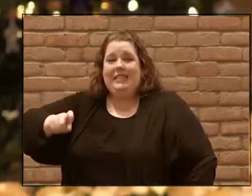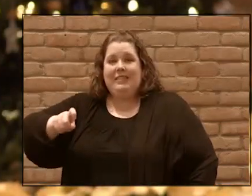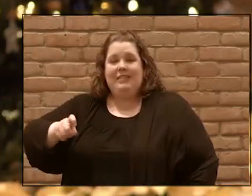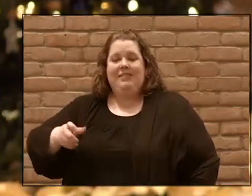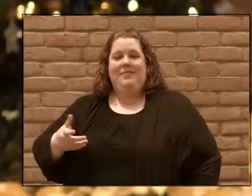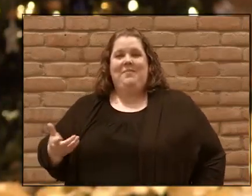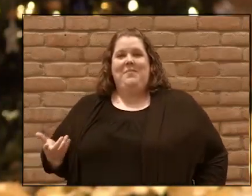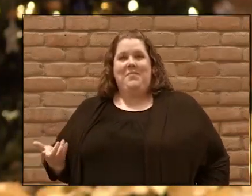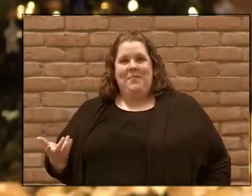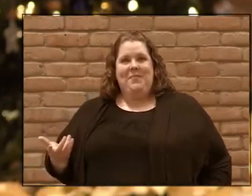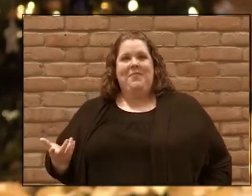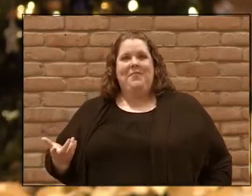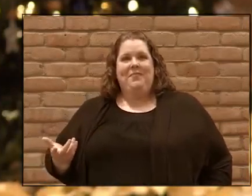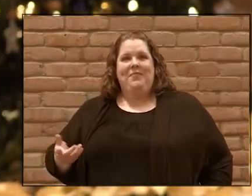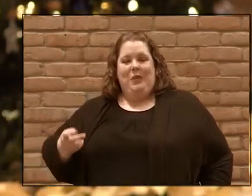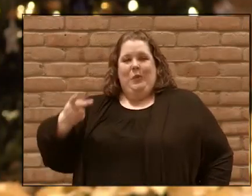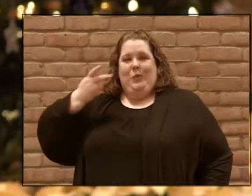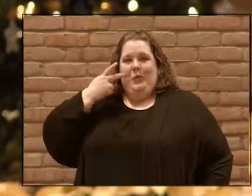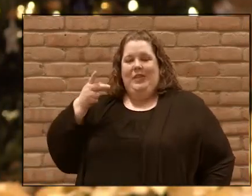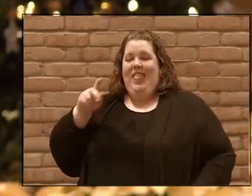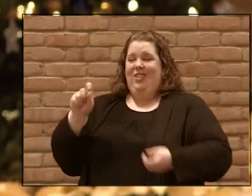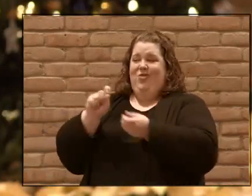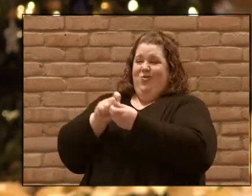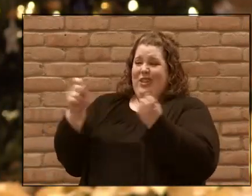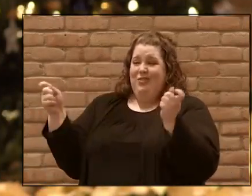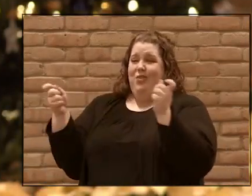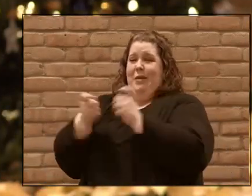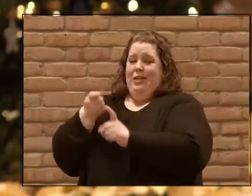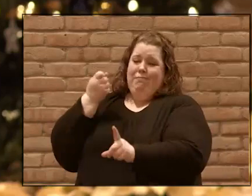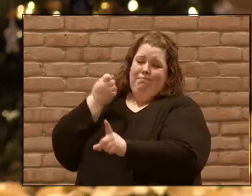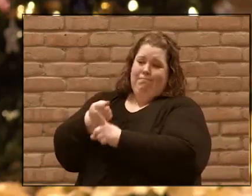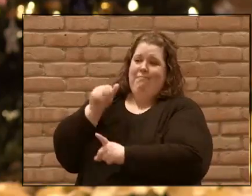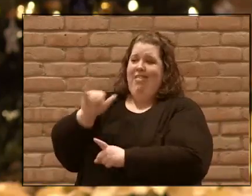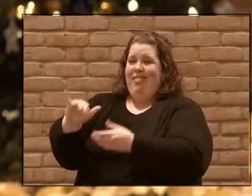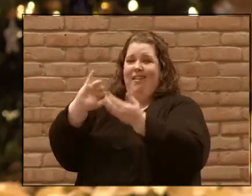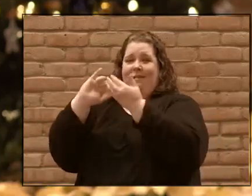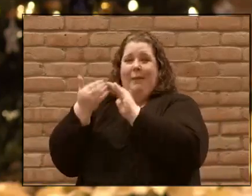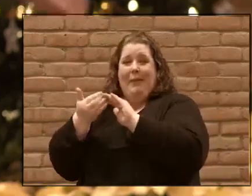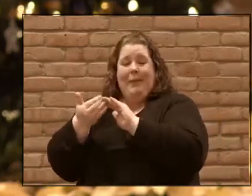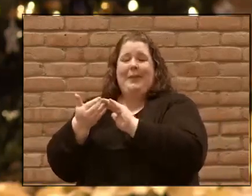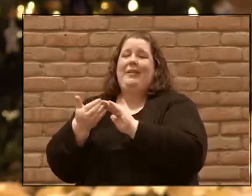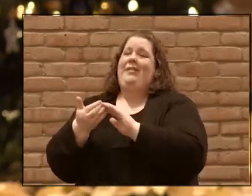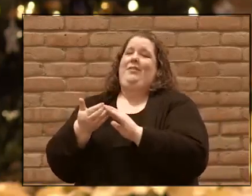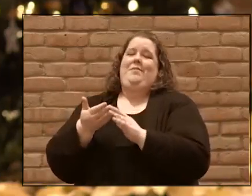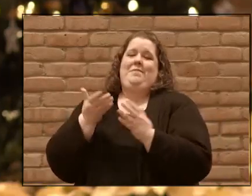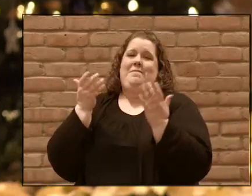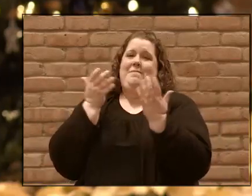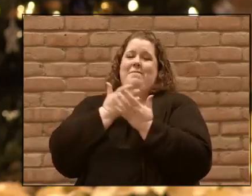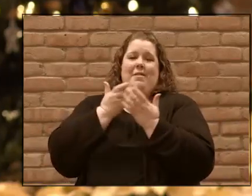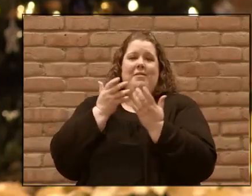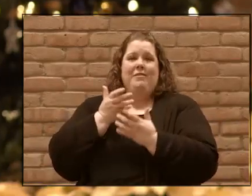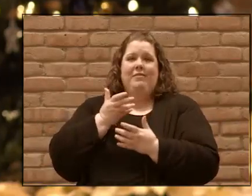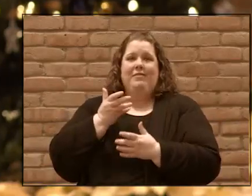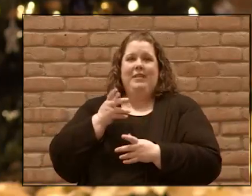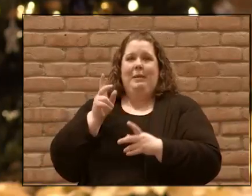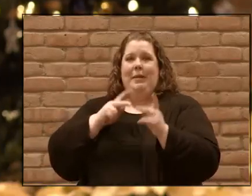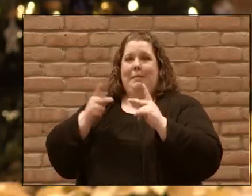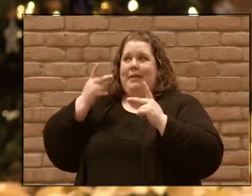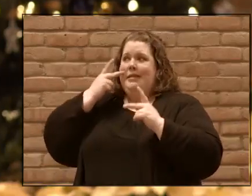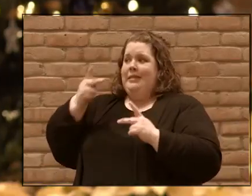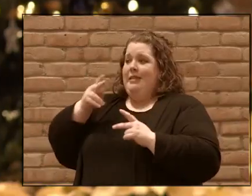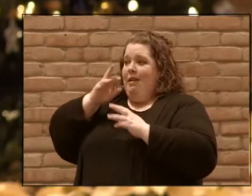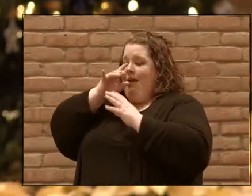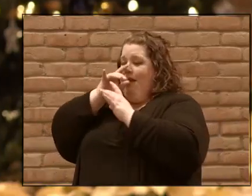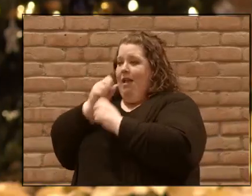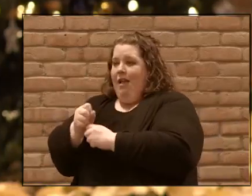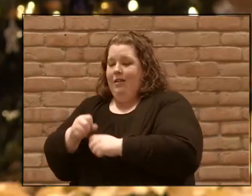is radical transformation happening within this community. And it is so, so attractional. Now, some of